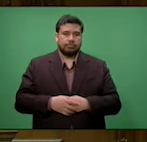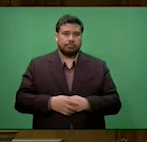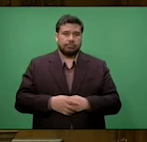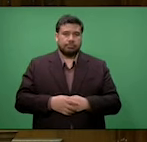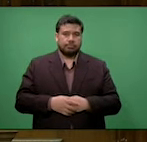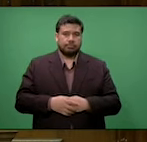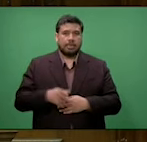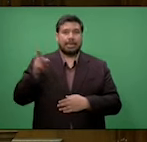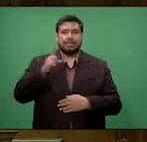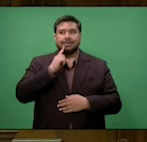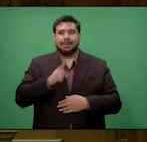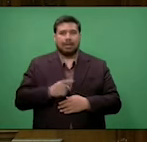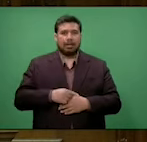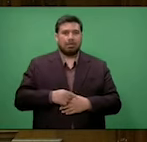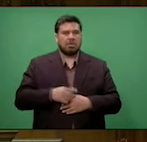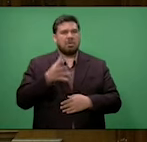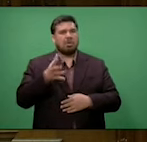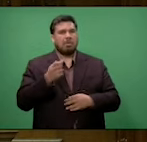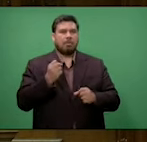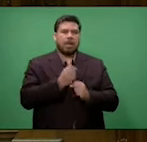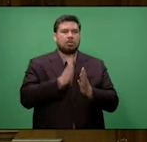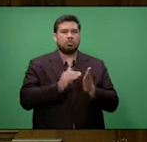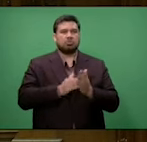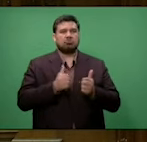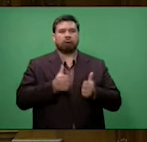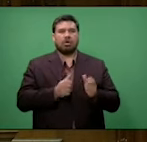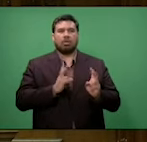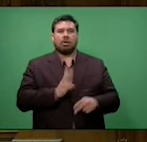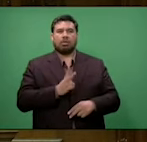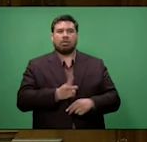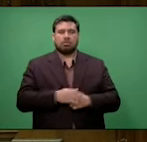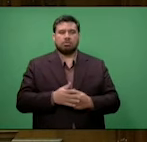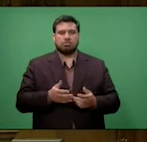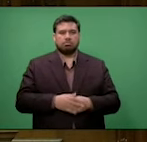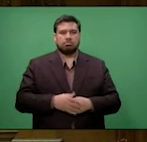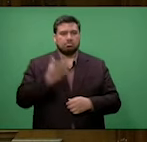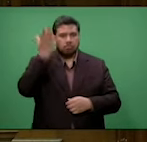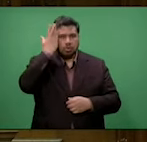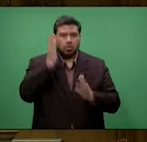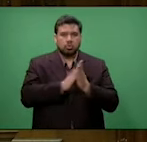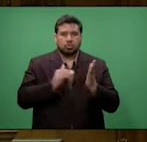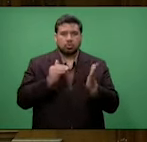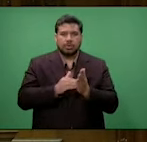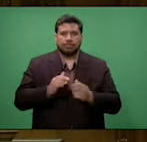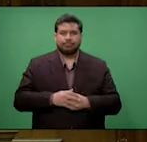family and to Pantamauri. We are one New Zealand. And out. New Zealand.